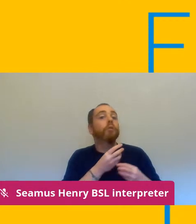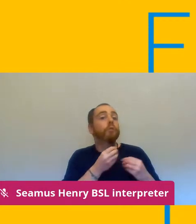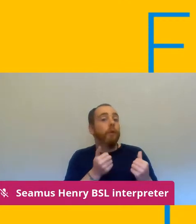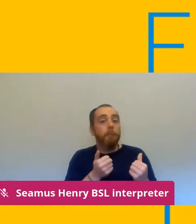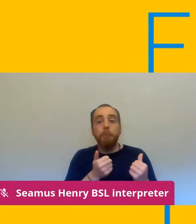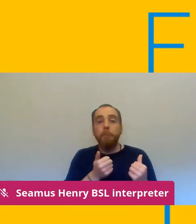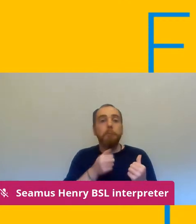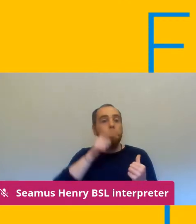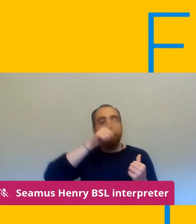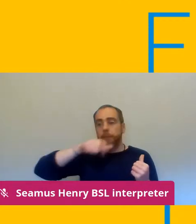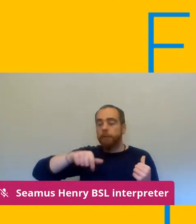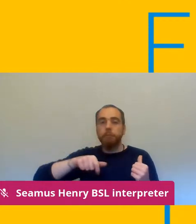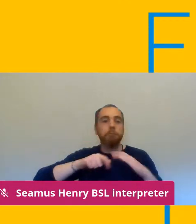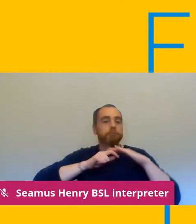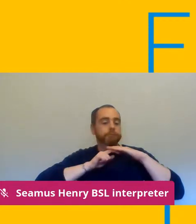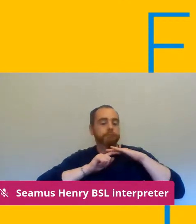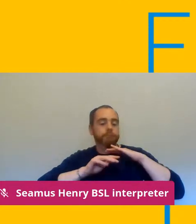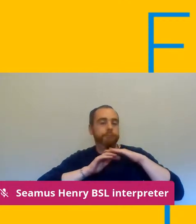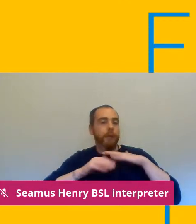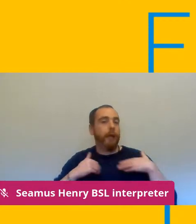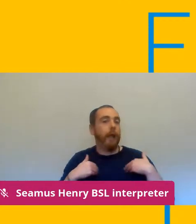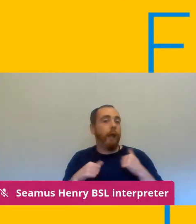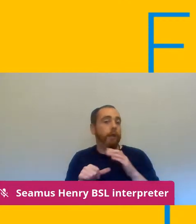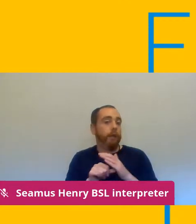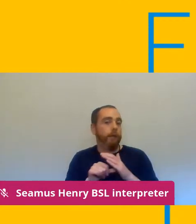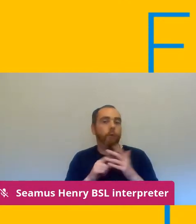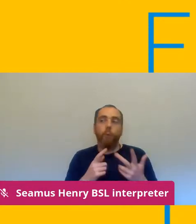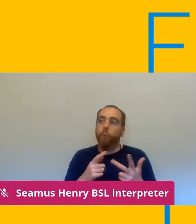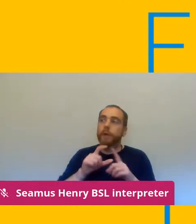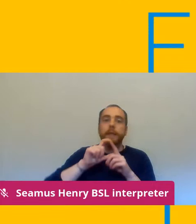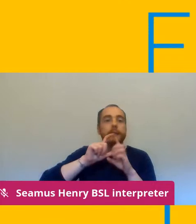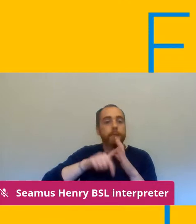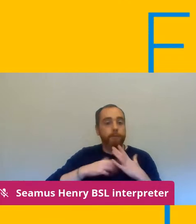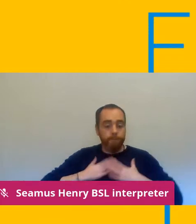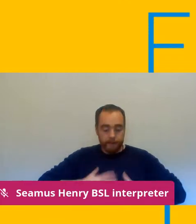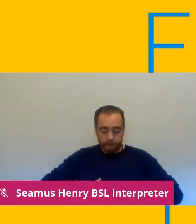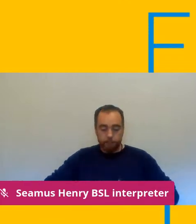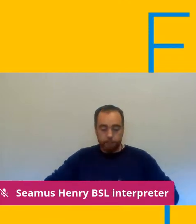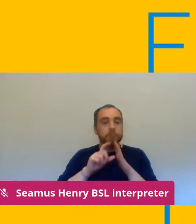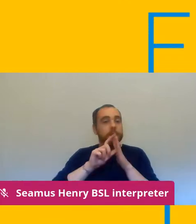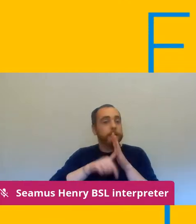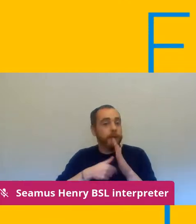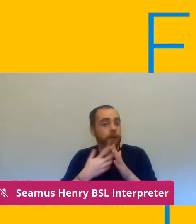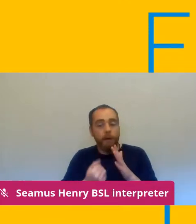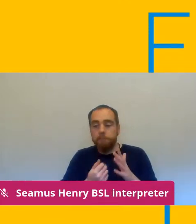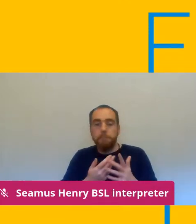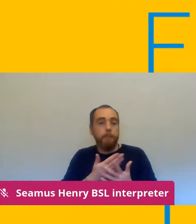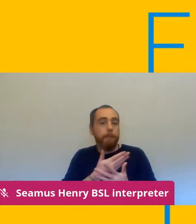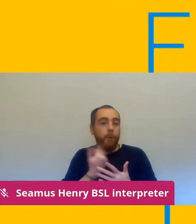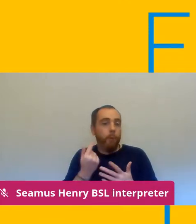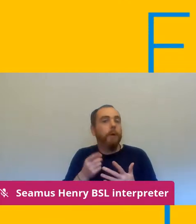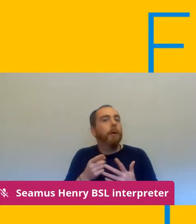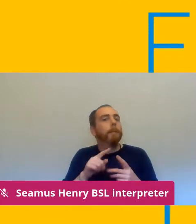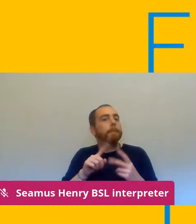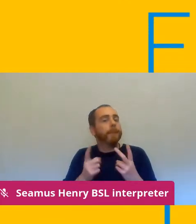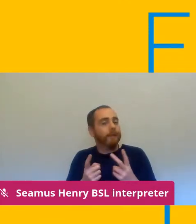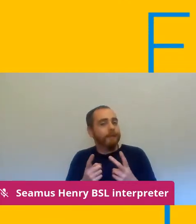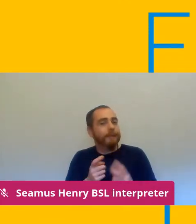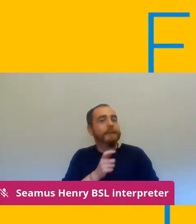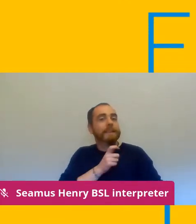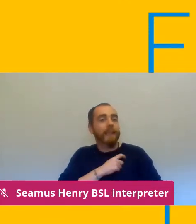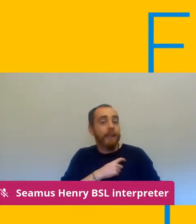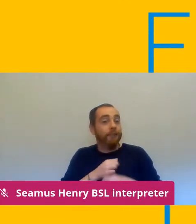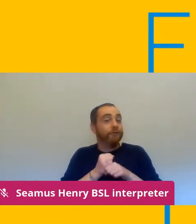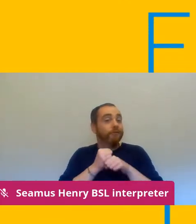a disability a physical disability however anxiety and stress as we know can play a major